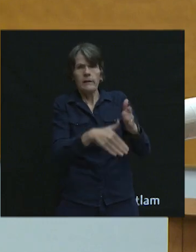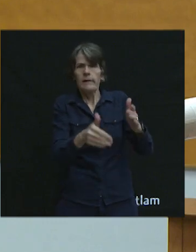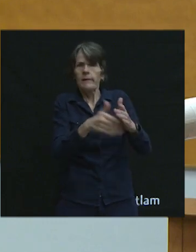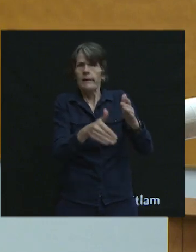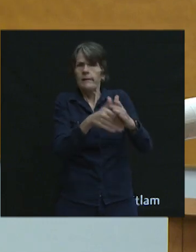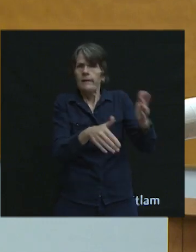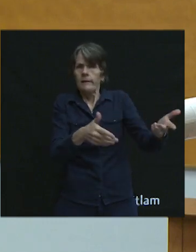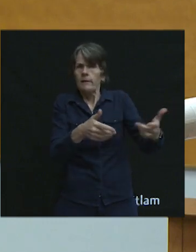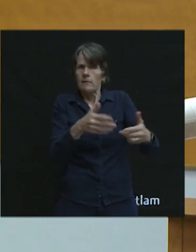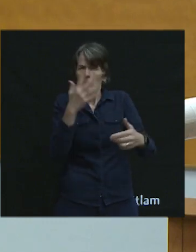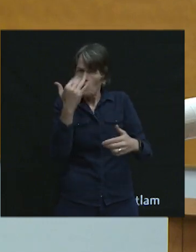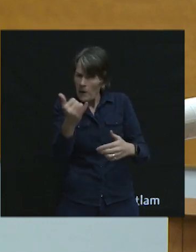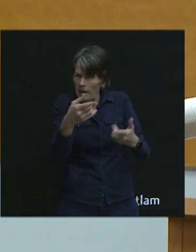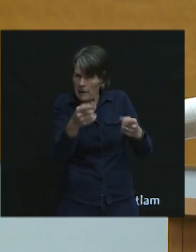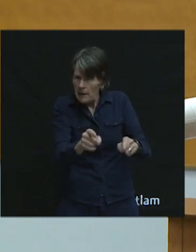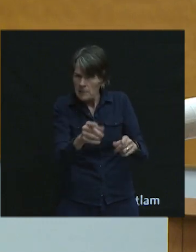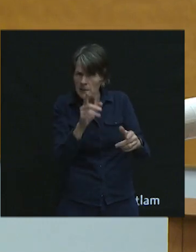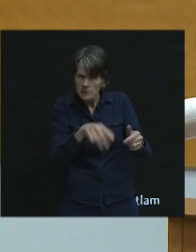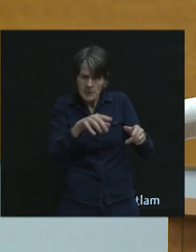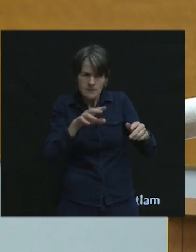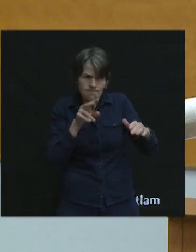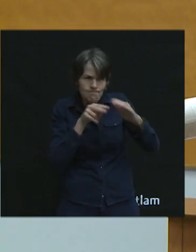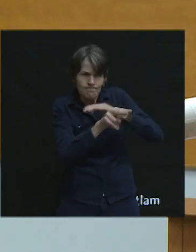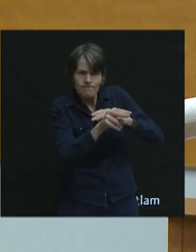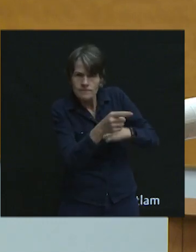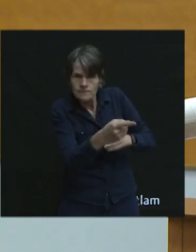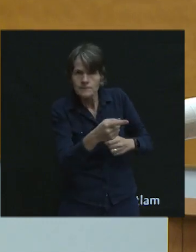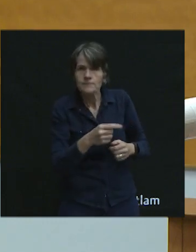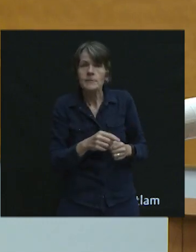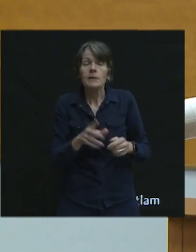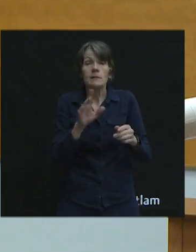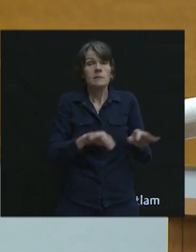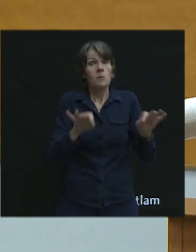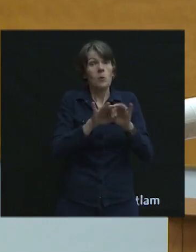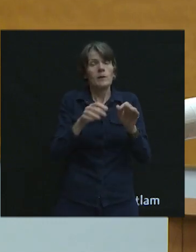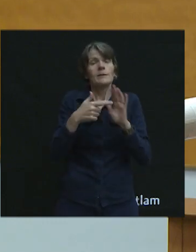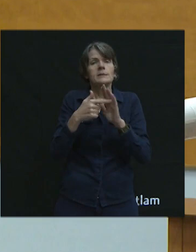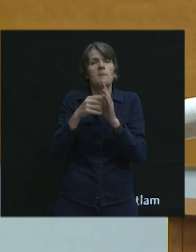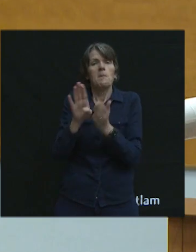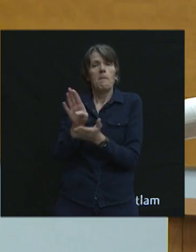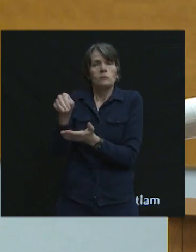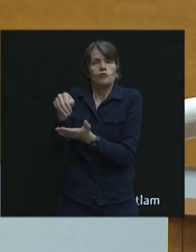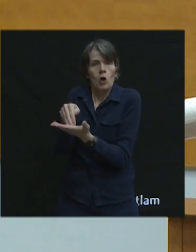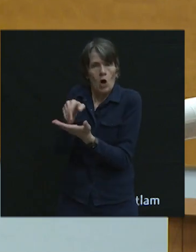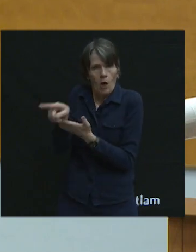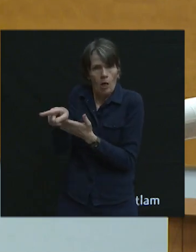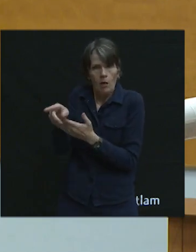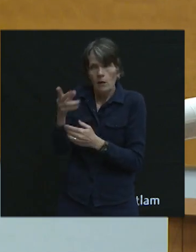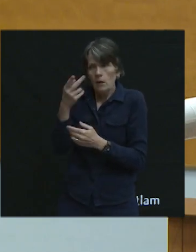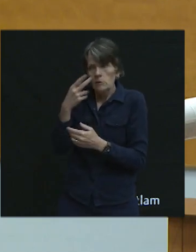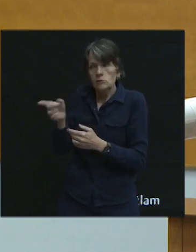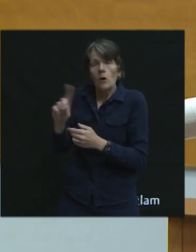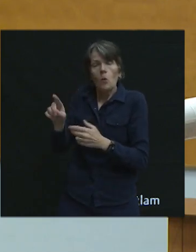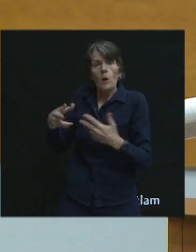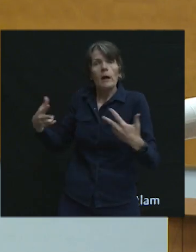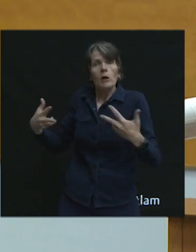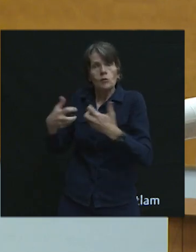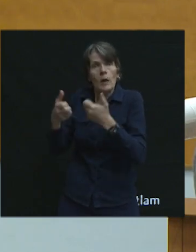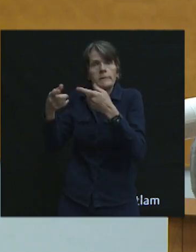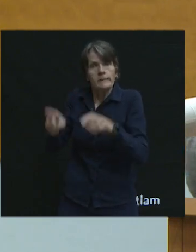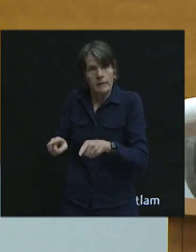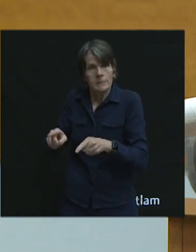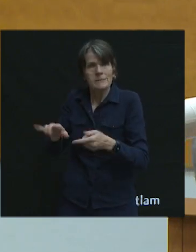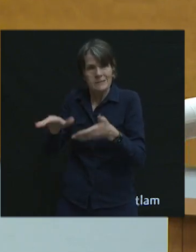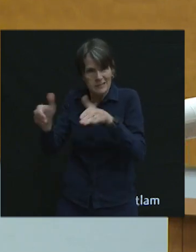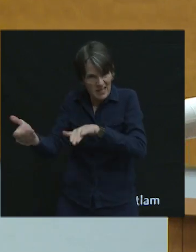And the reason that that's really important is that, for instance, in Montreal, they looked at the location of all fatal and serious injury crashes in that